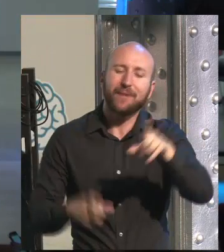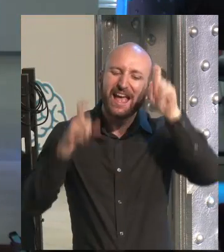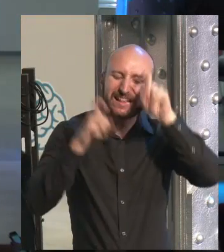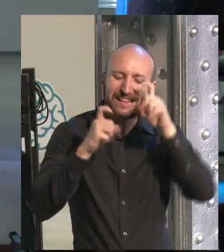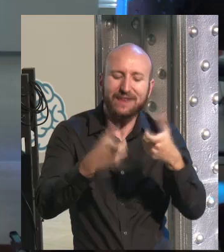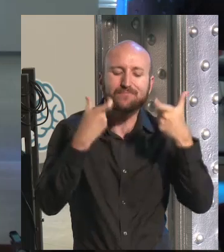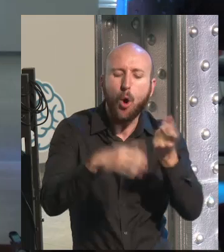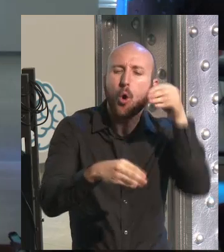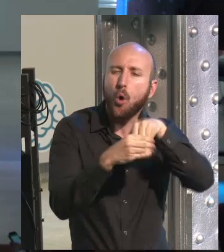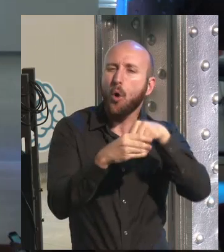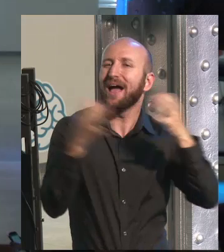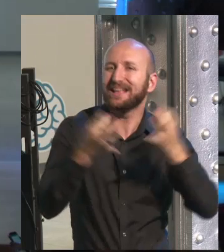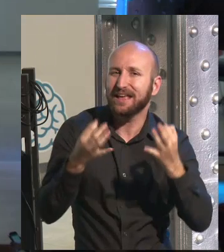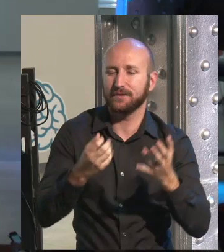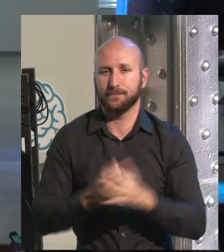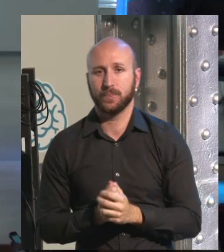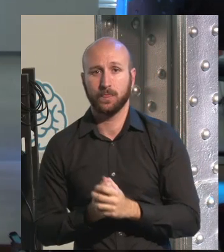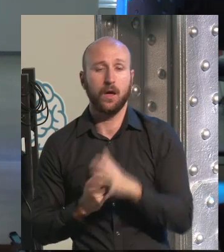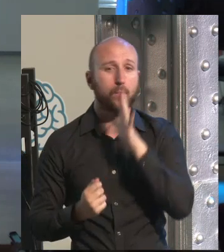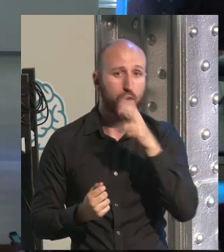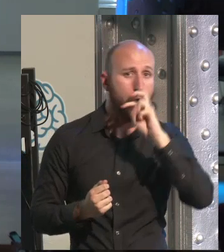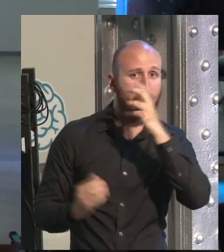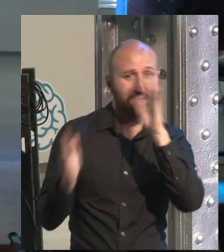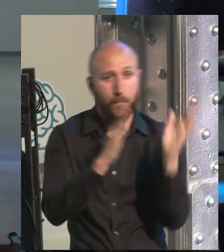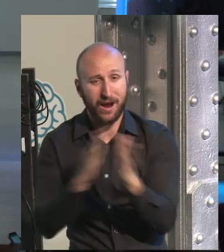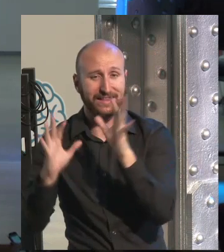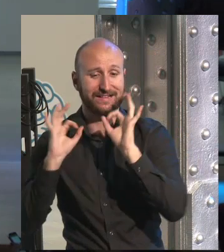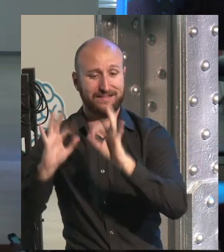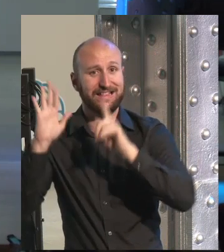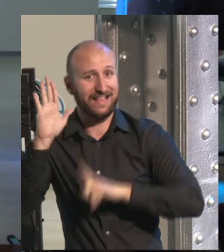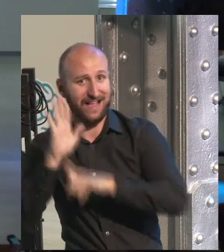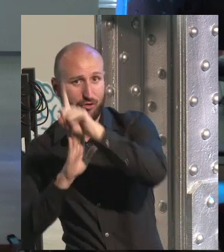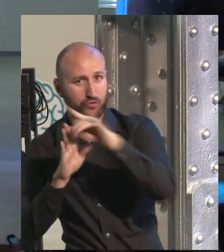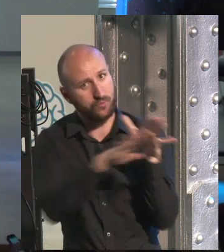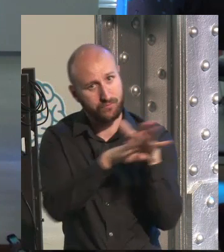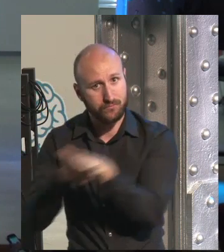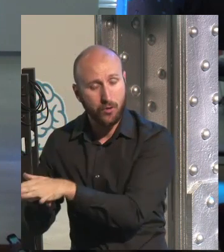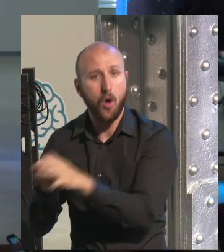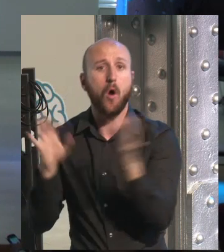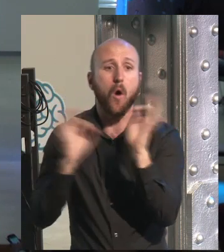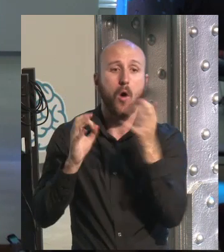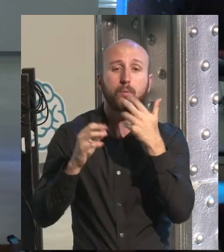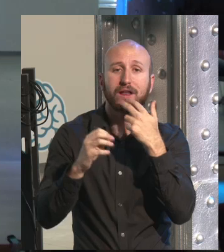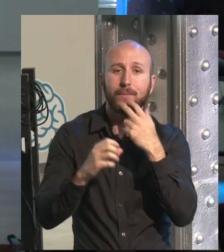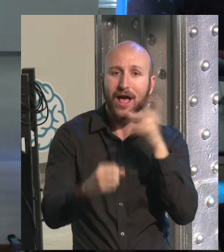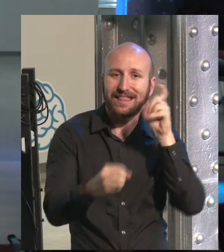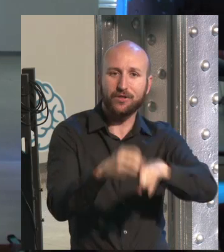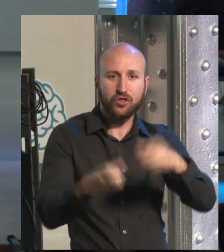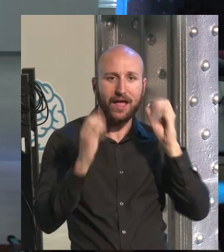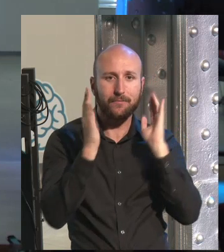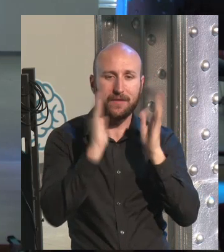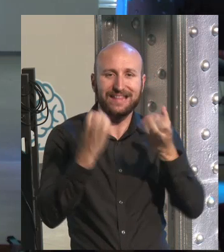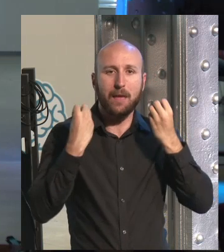And this led us to know what to teach, when to teach, and how to teach. Or early